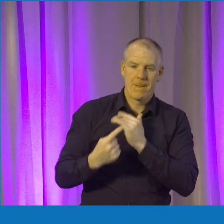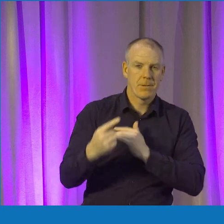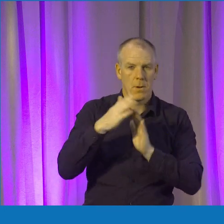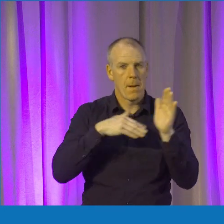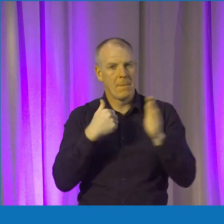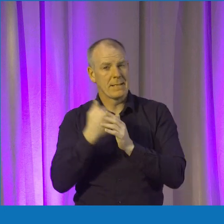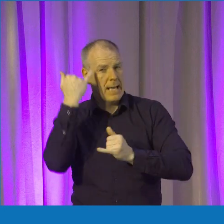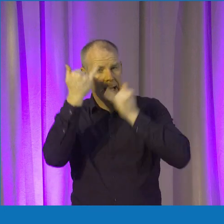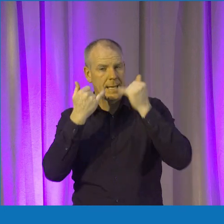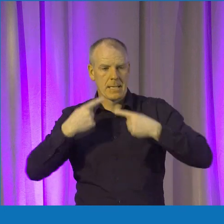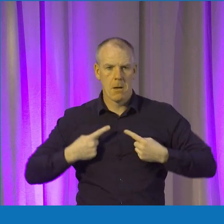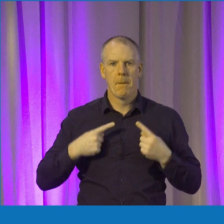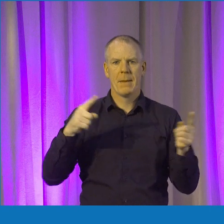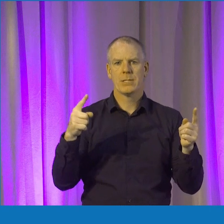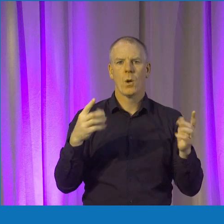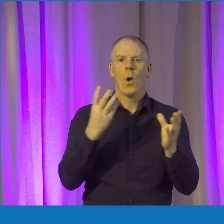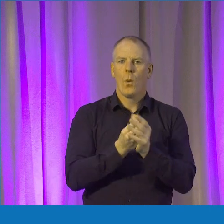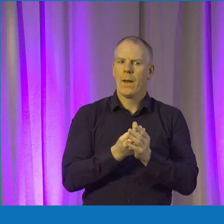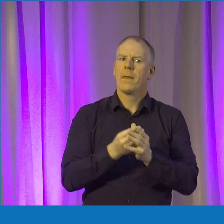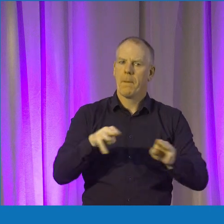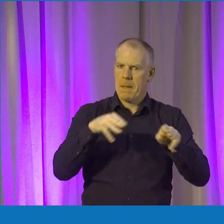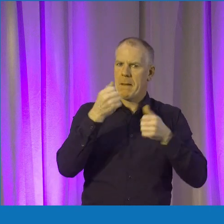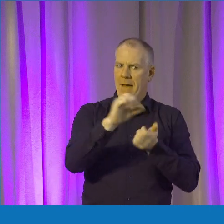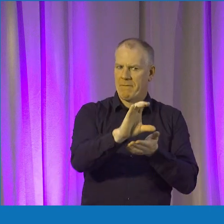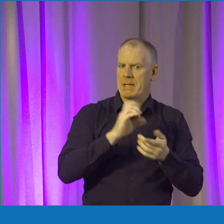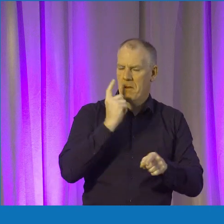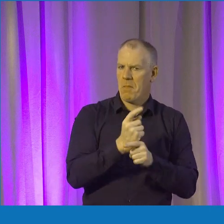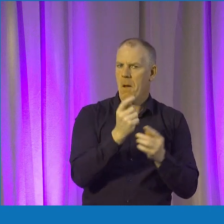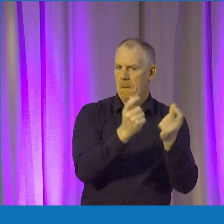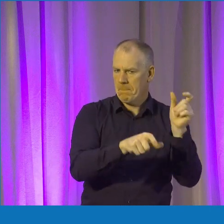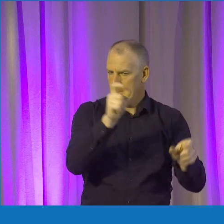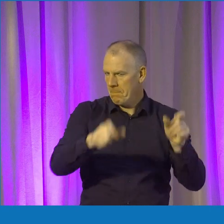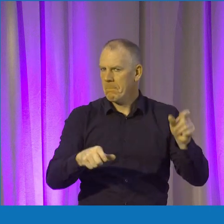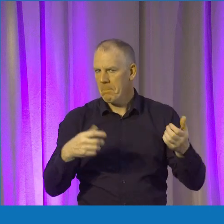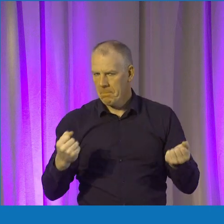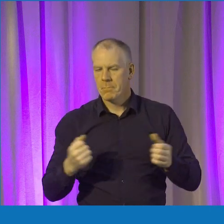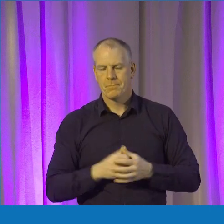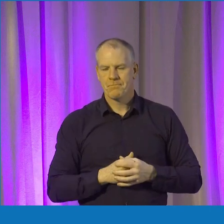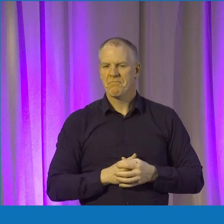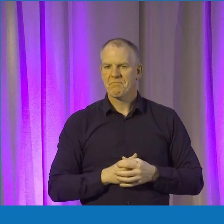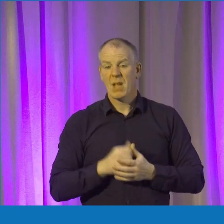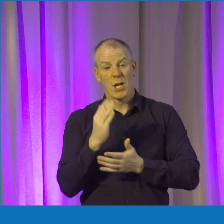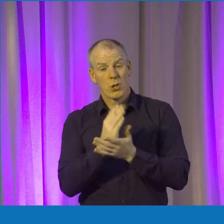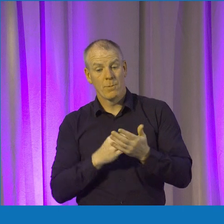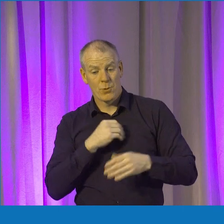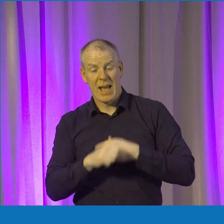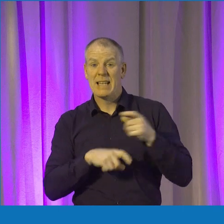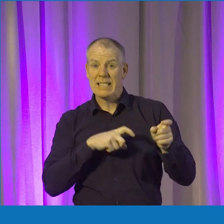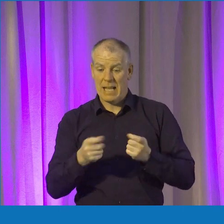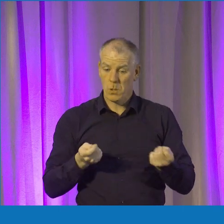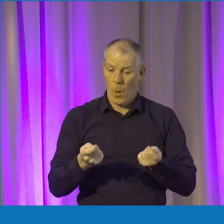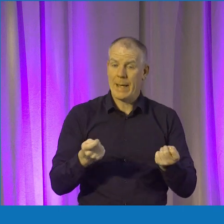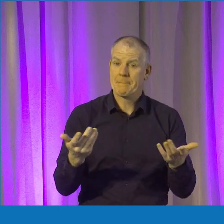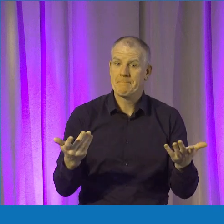pitched at the end, again, in front of some established investors and entrepreneurs. And yeah, some of them today are still running.